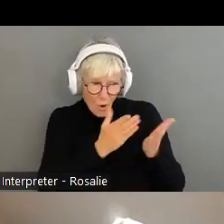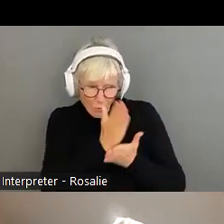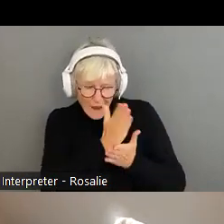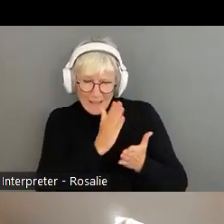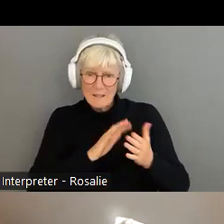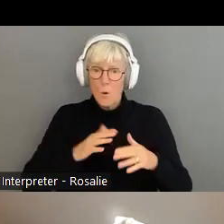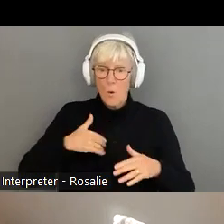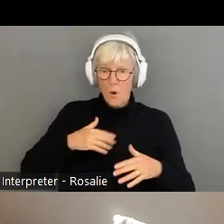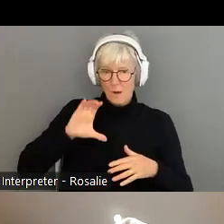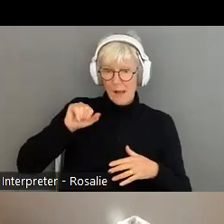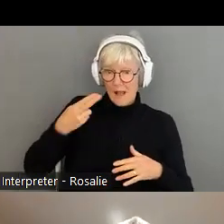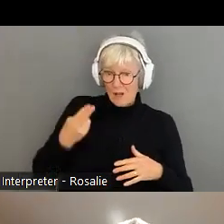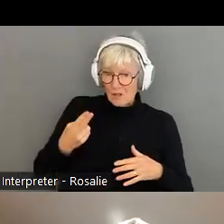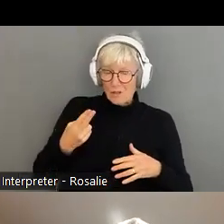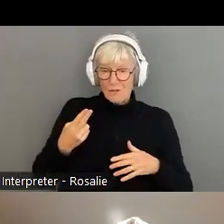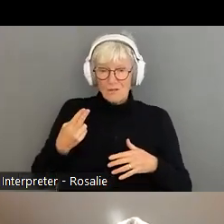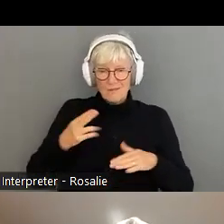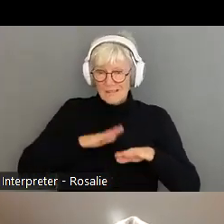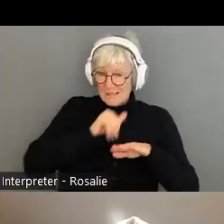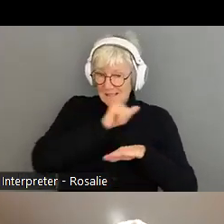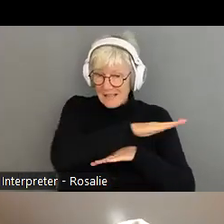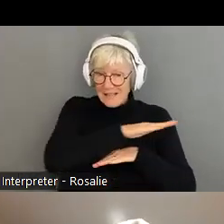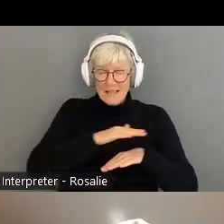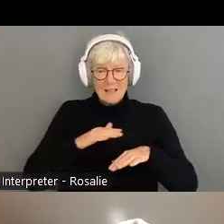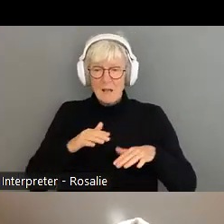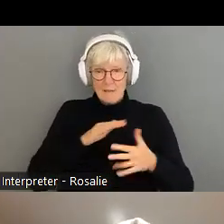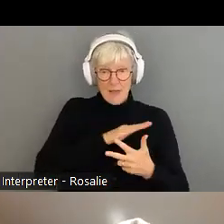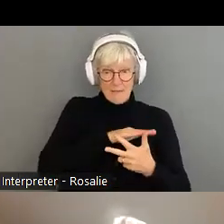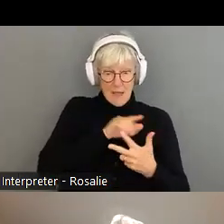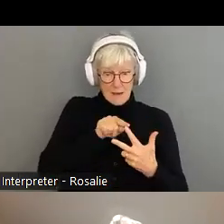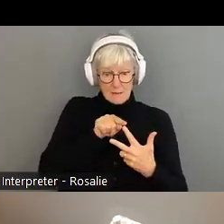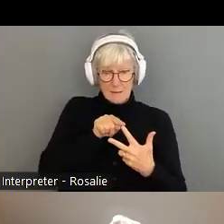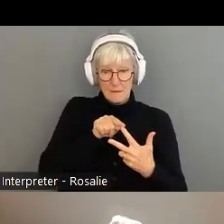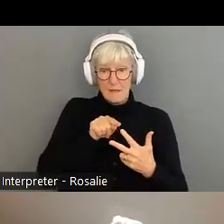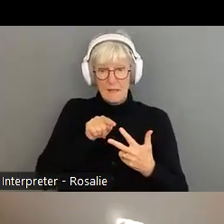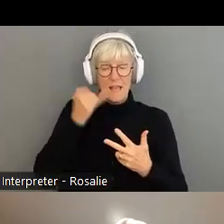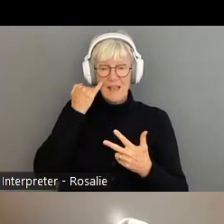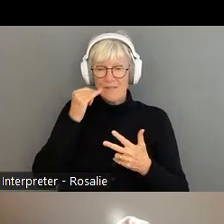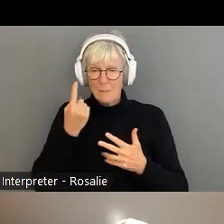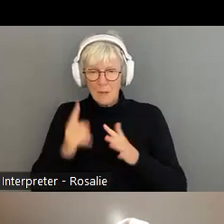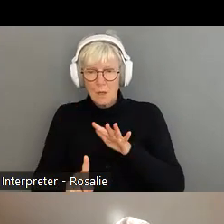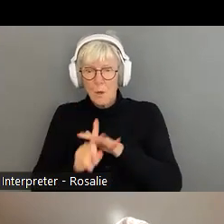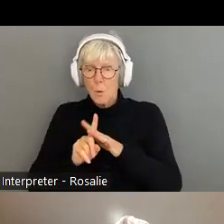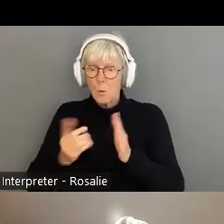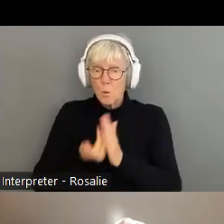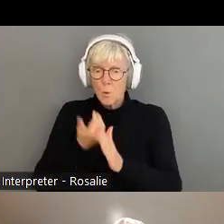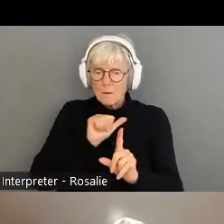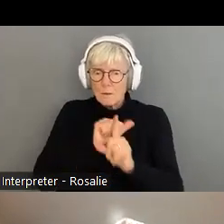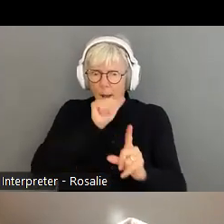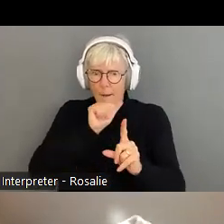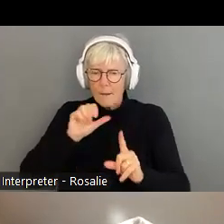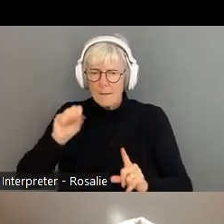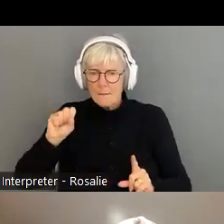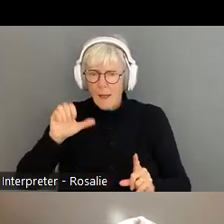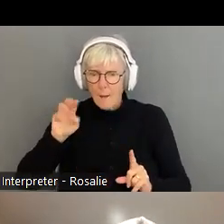in the mail, or anything new that, you know, a new twist is what we call it. So, a new, let's say a new scam comes in and that's referred because